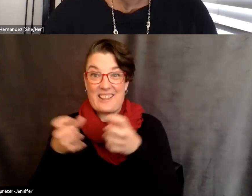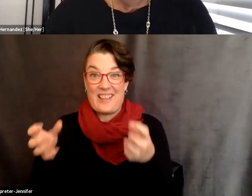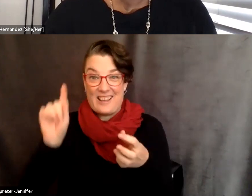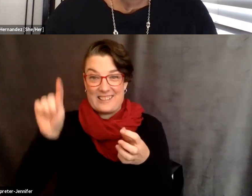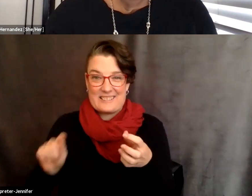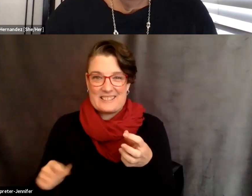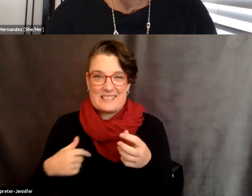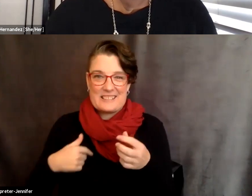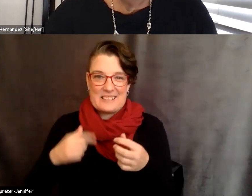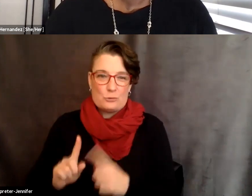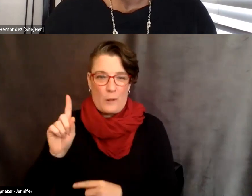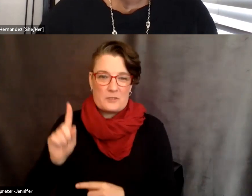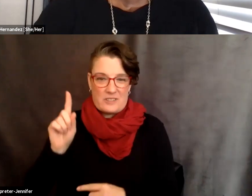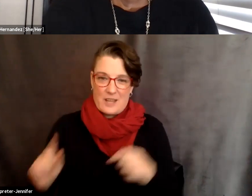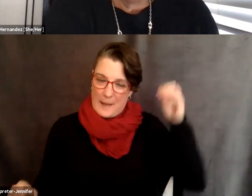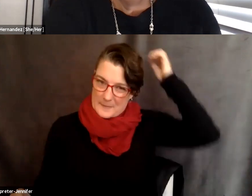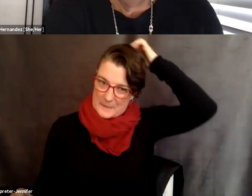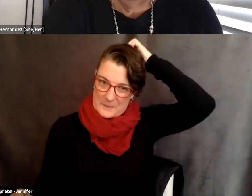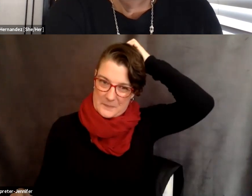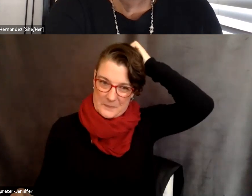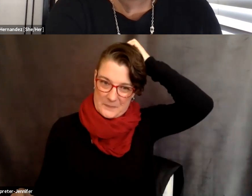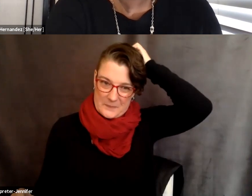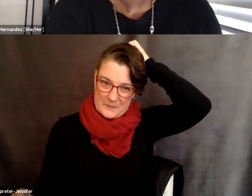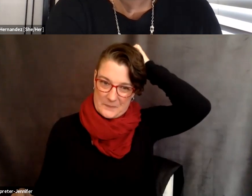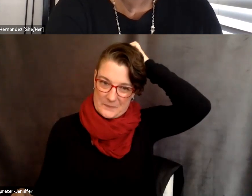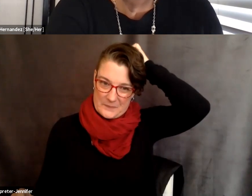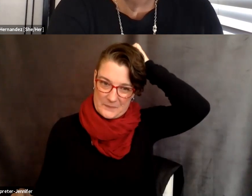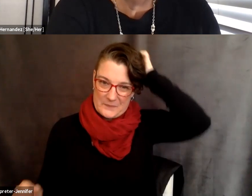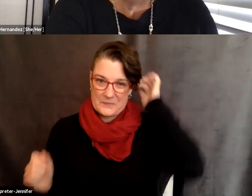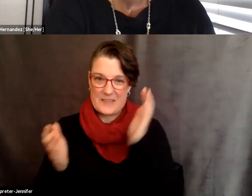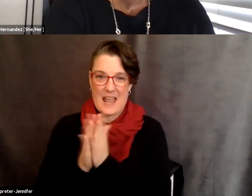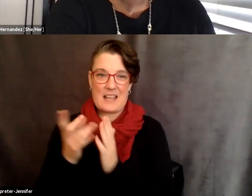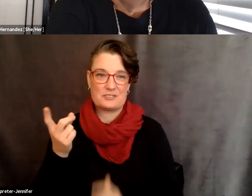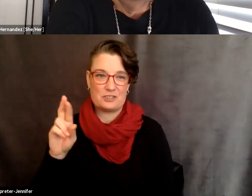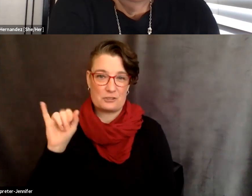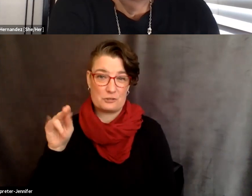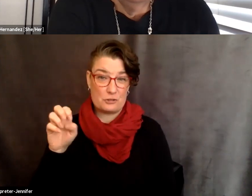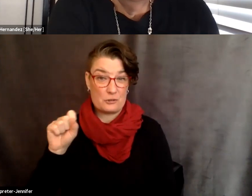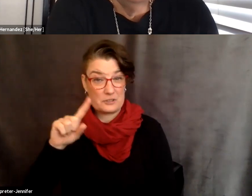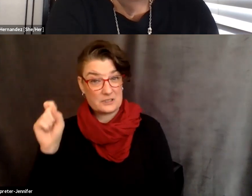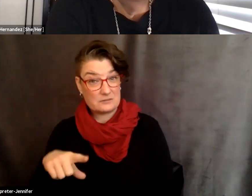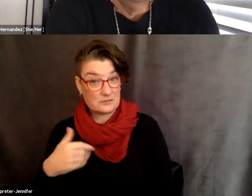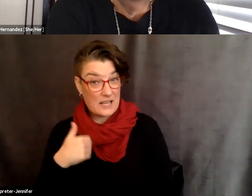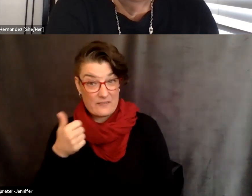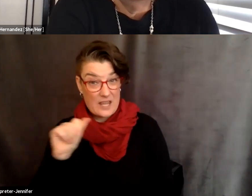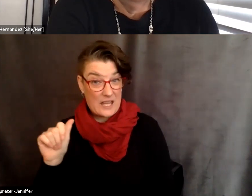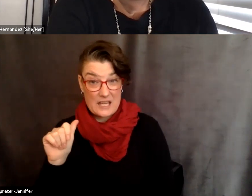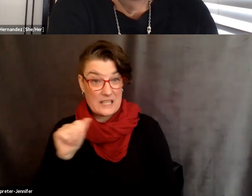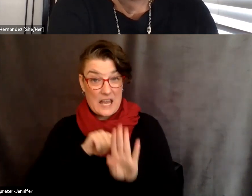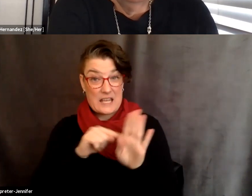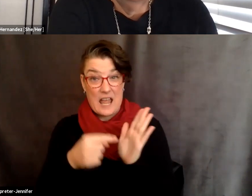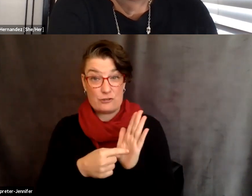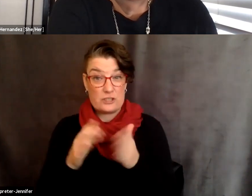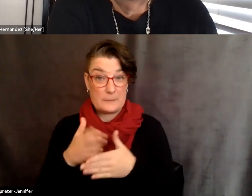I'm going to scroll up to the top and, uh, of the questions and ask, uh, for Dr. Jones, is there any analogy between large